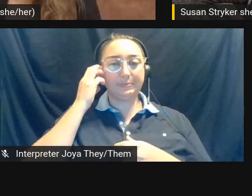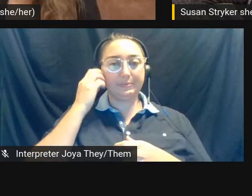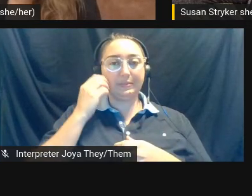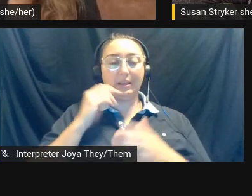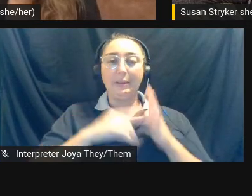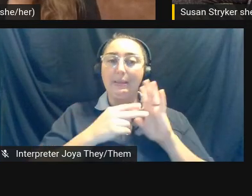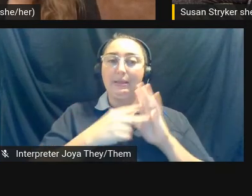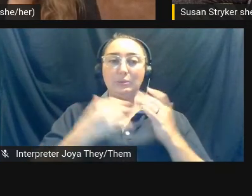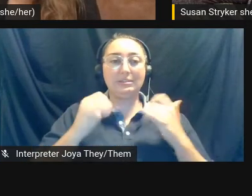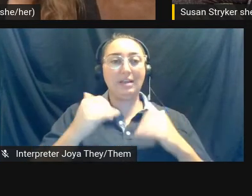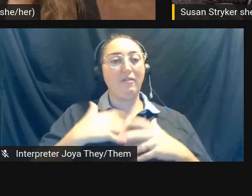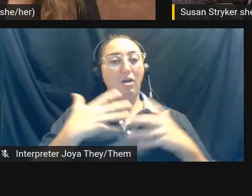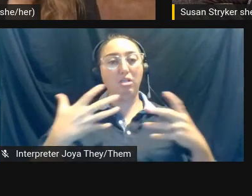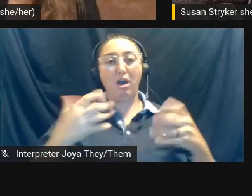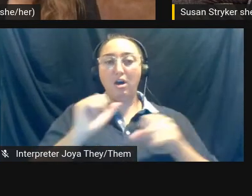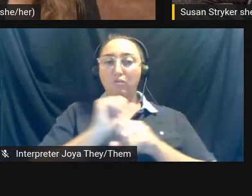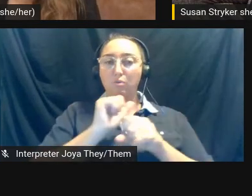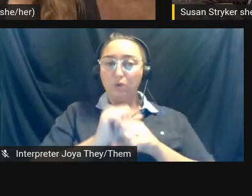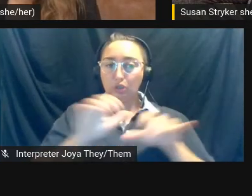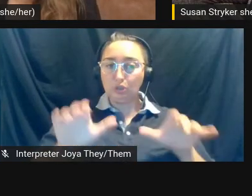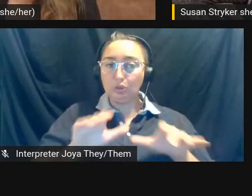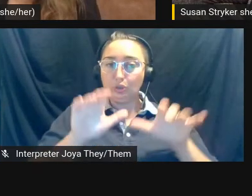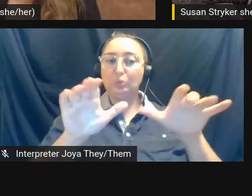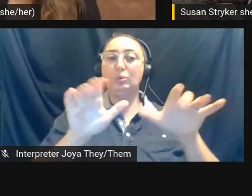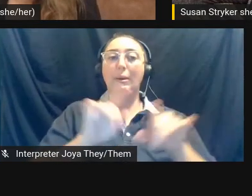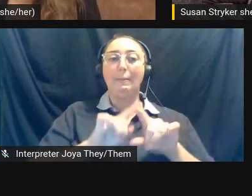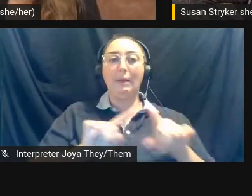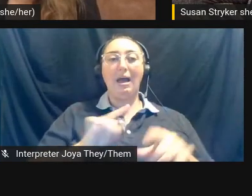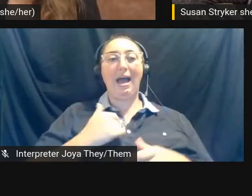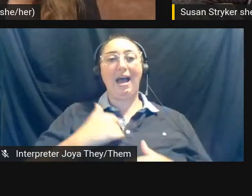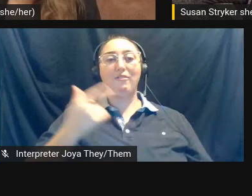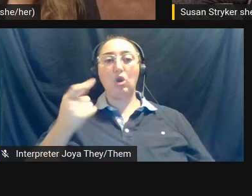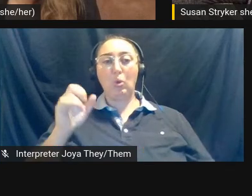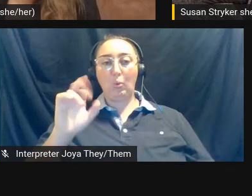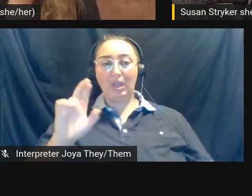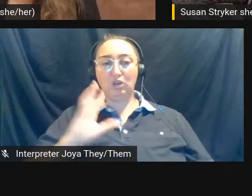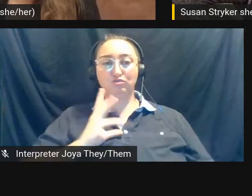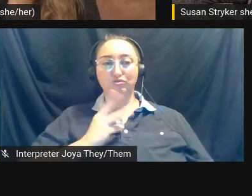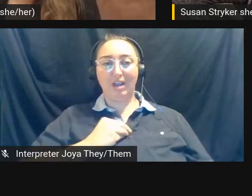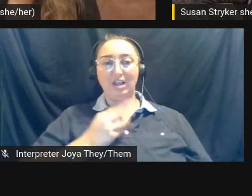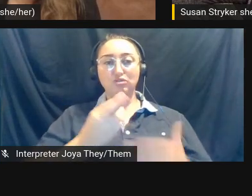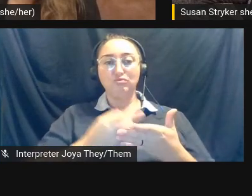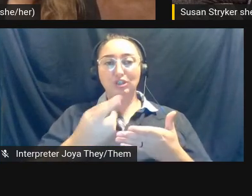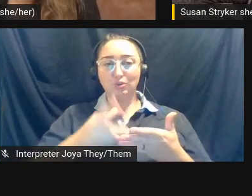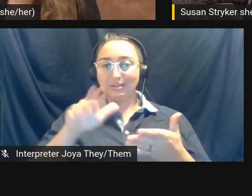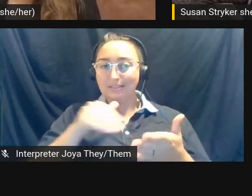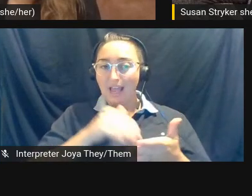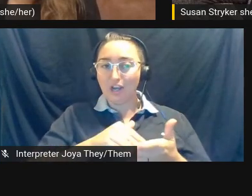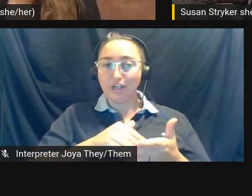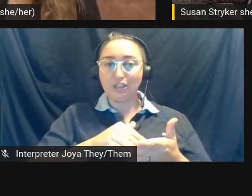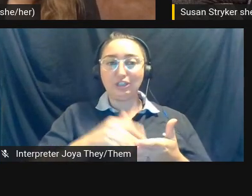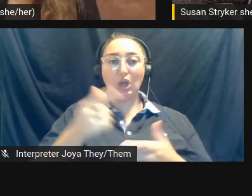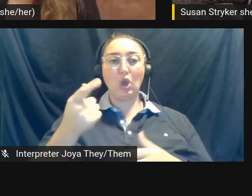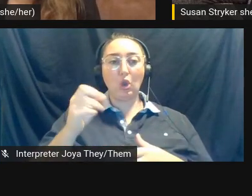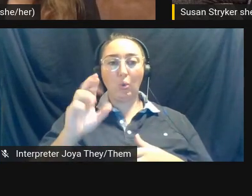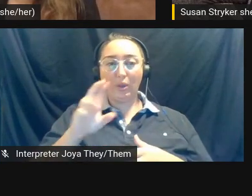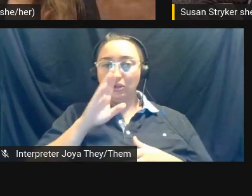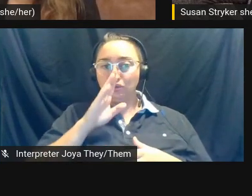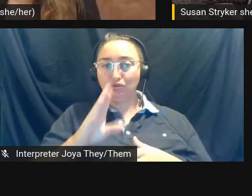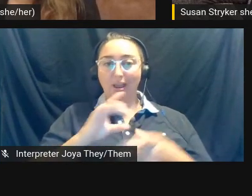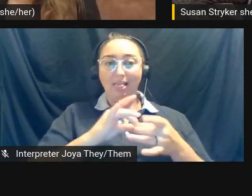I mean, we still have a lot of work to do, but there's queer trans resource centers, um, queer straight alliances,